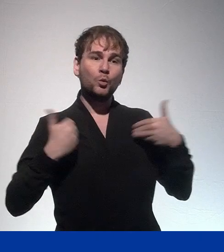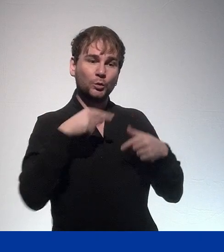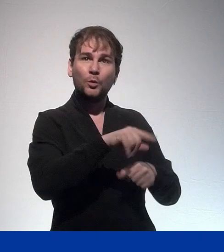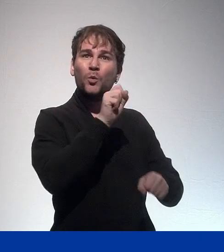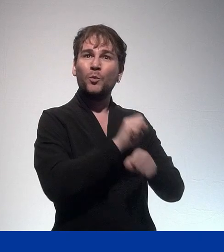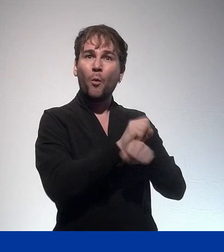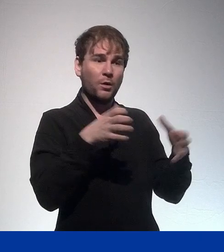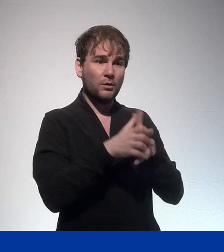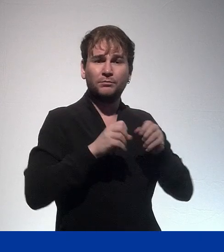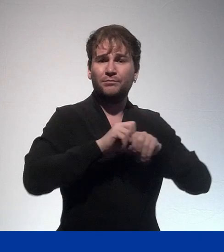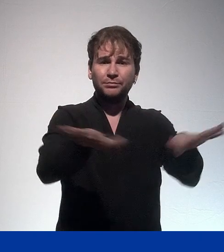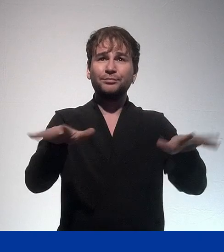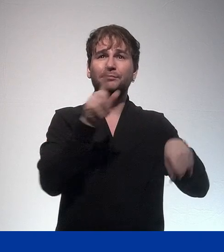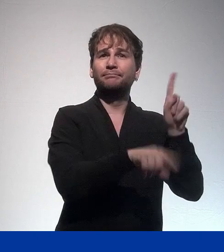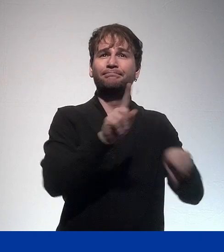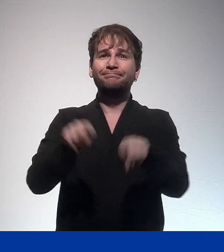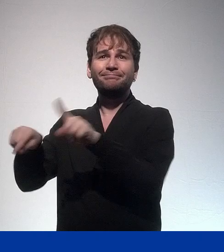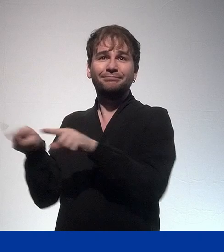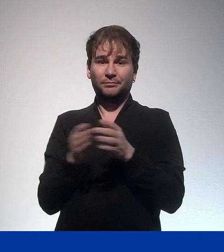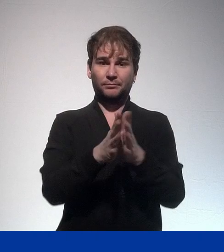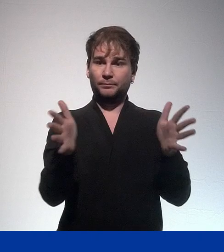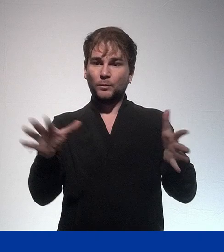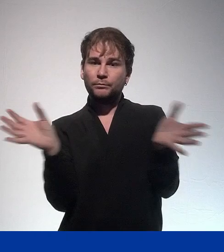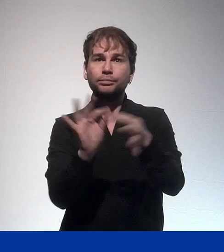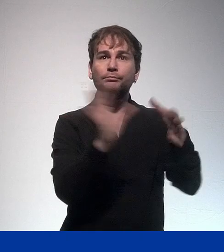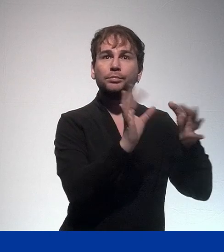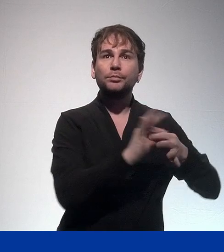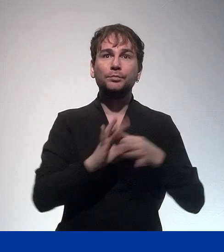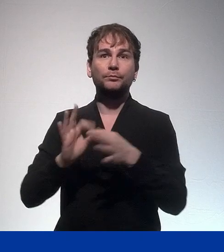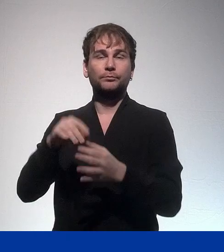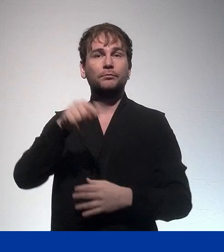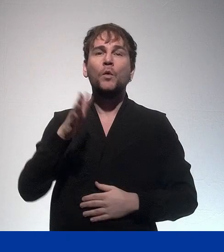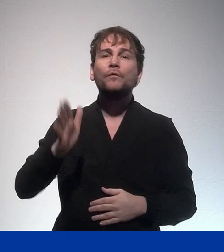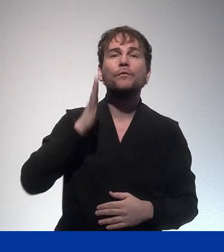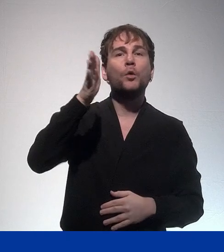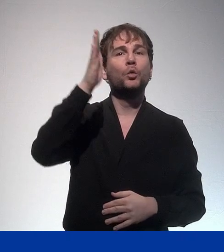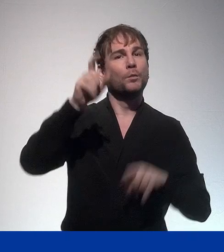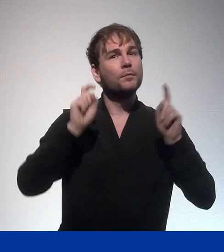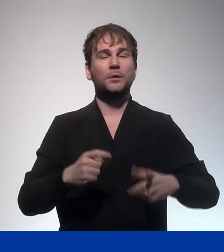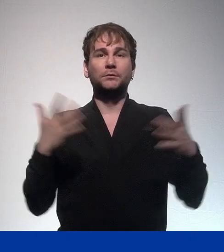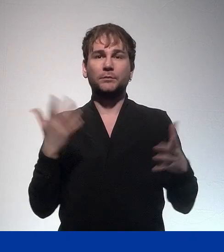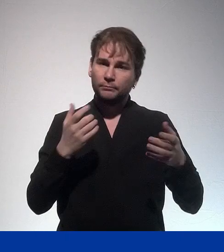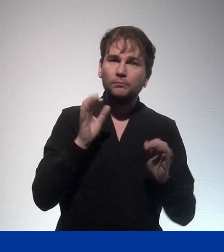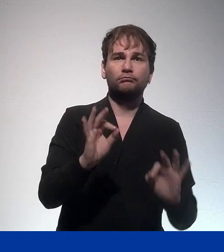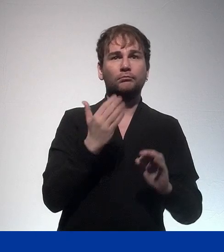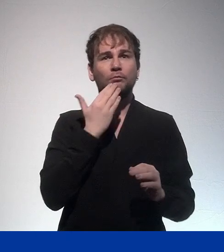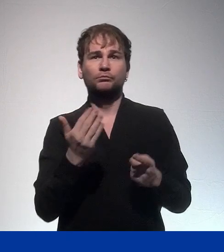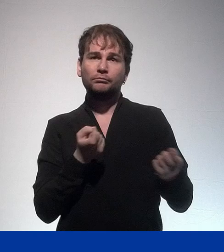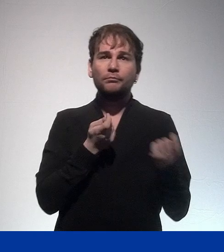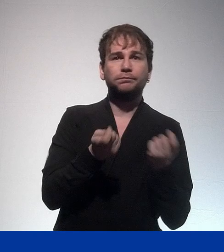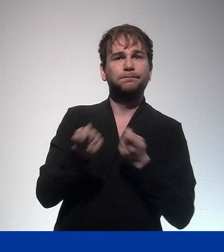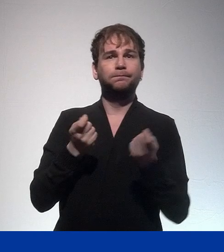forward because it helps to include many different stakeholders in the field of youth work. And I think it will help us